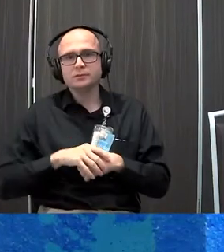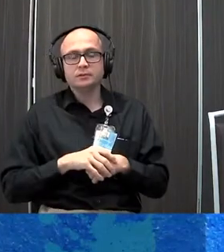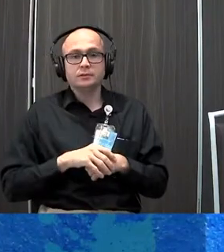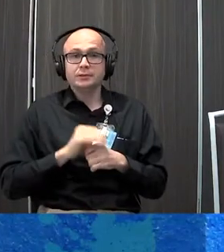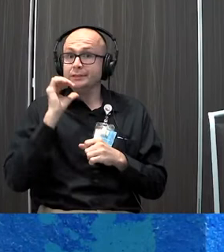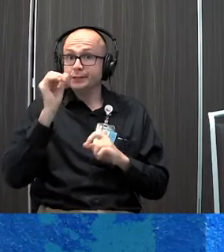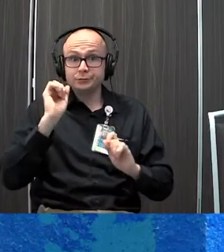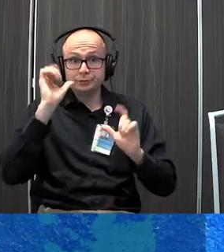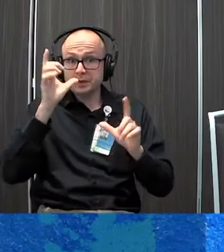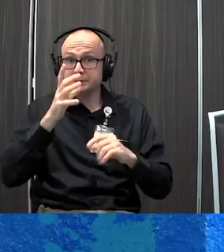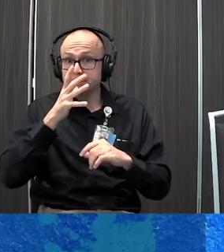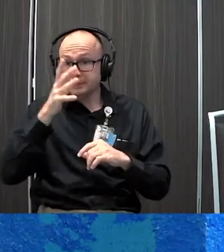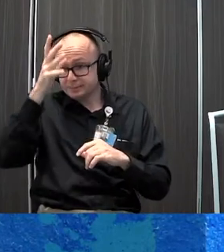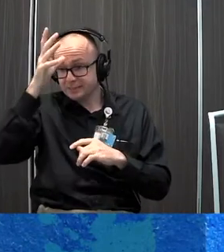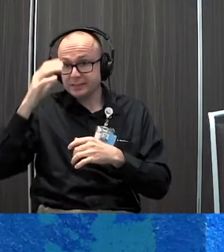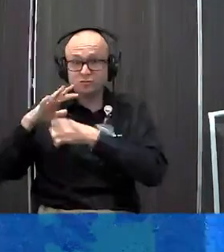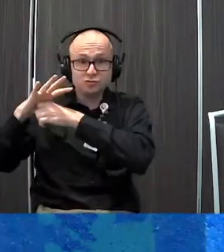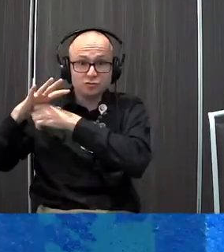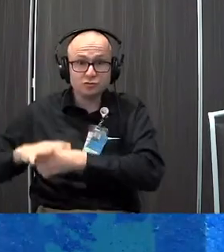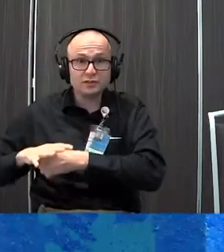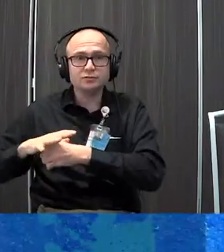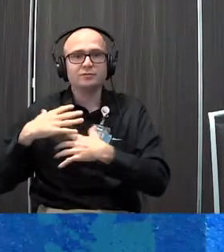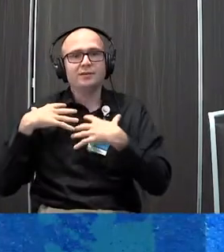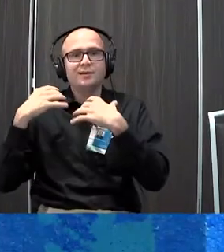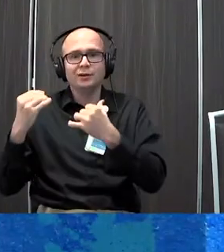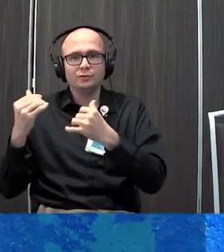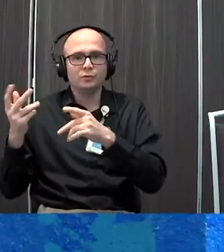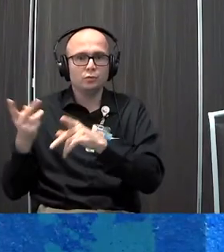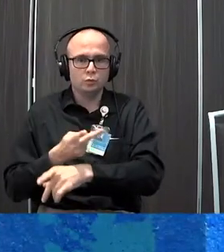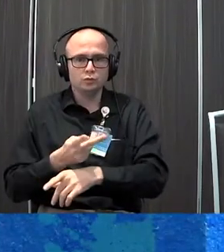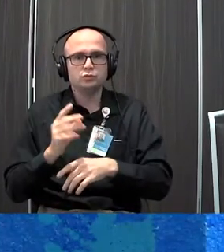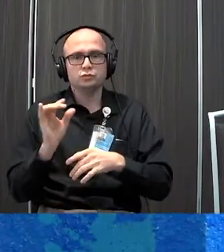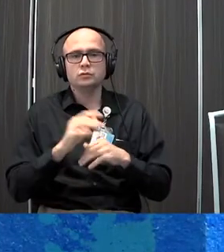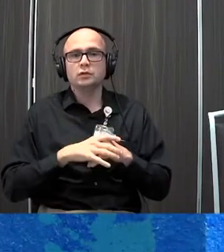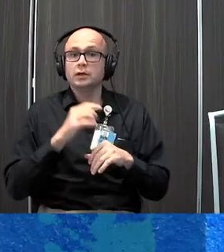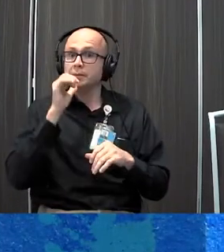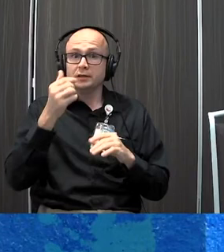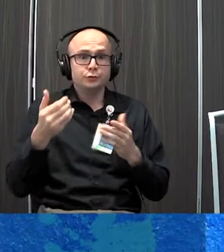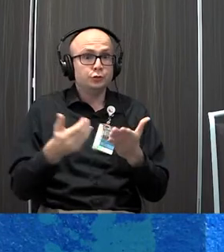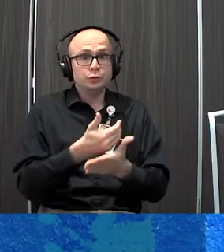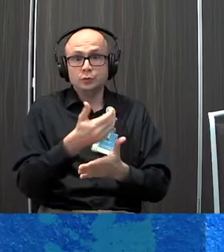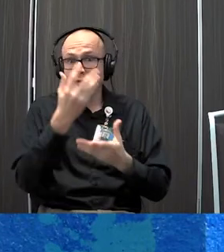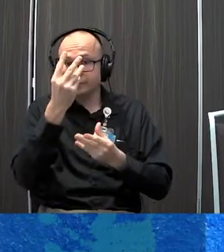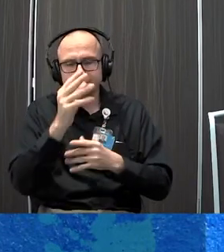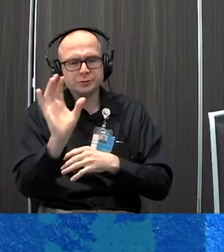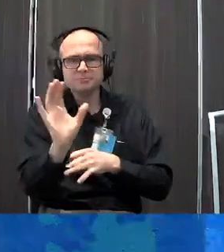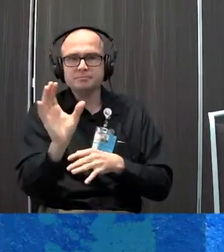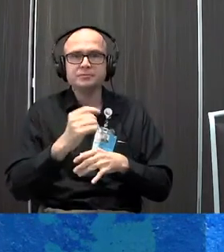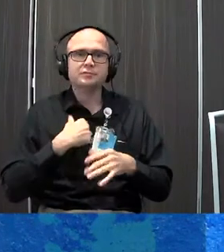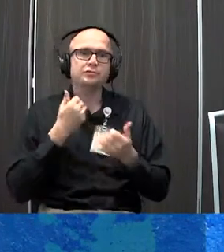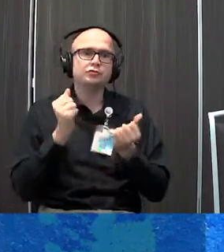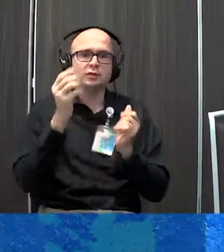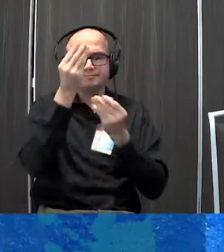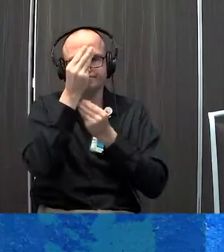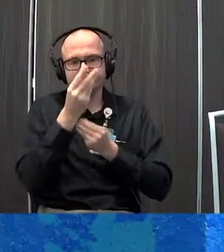surprisingly, parents that had more stress had worse mental health. Again, this is not something that I'm sharing with you that's new, but just to kind of paint the